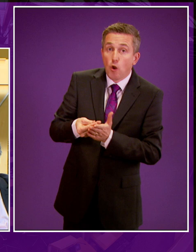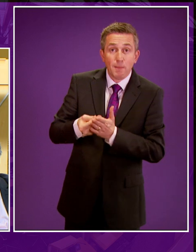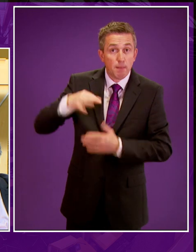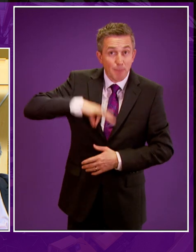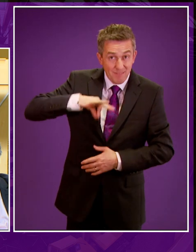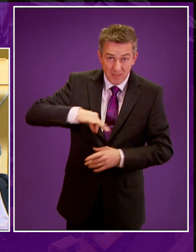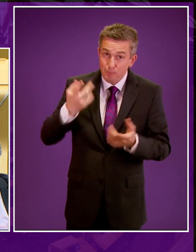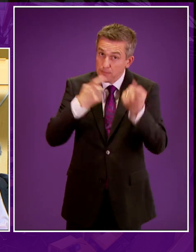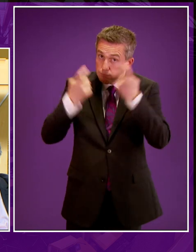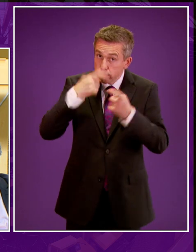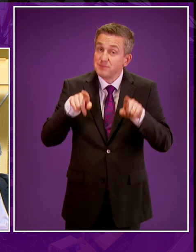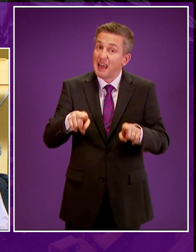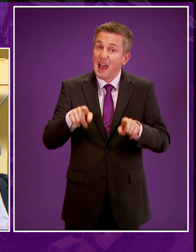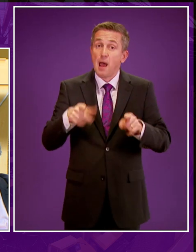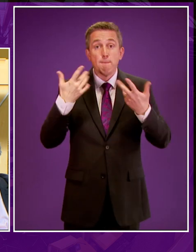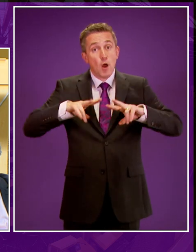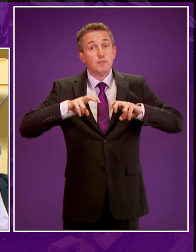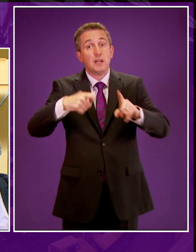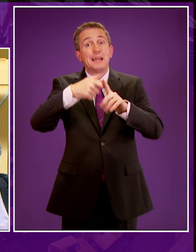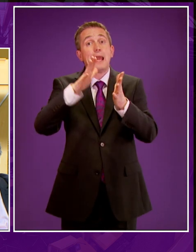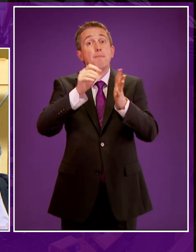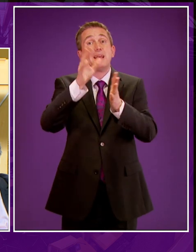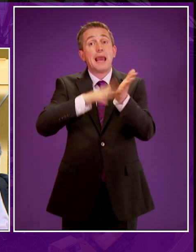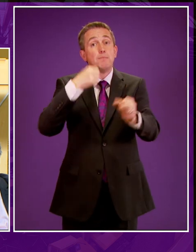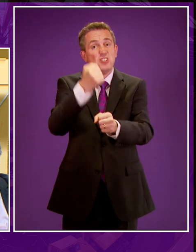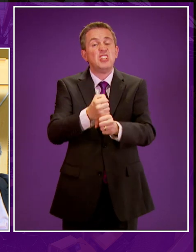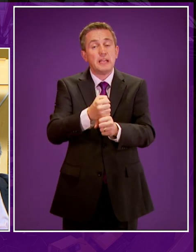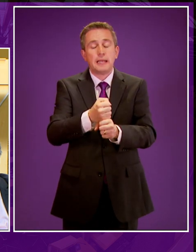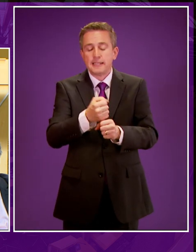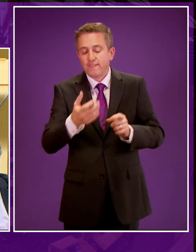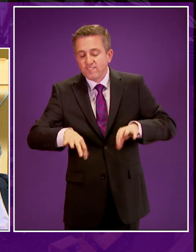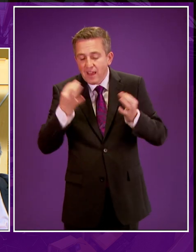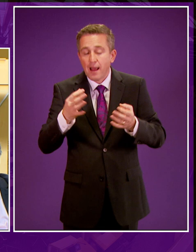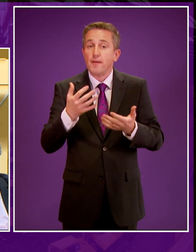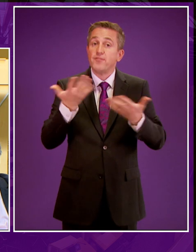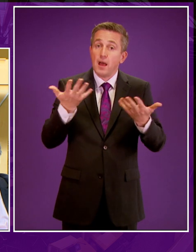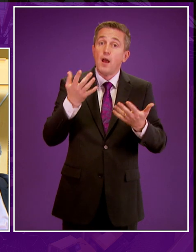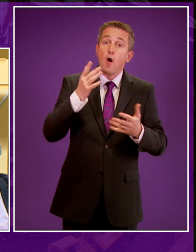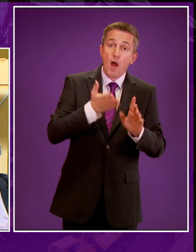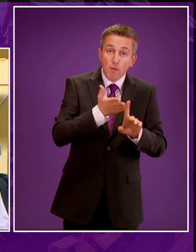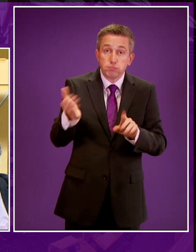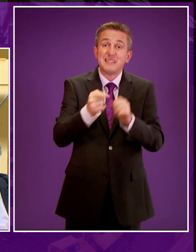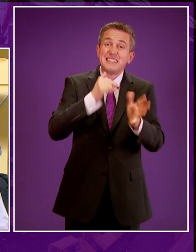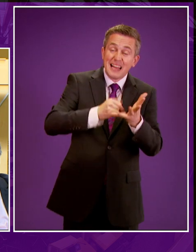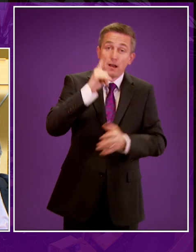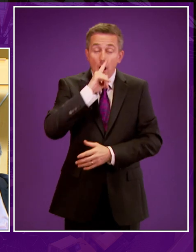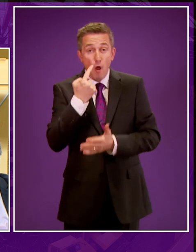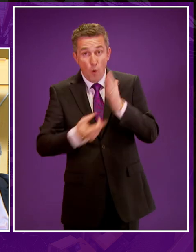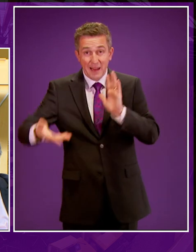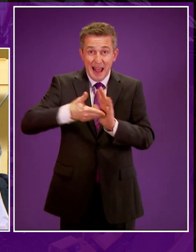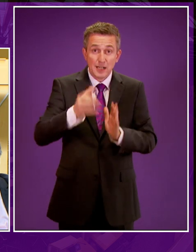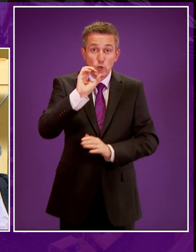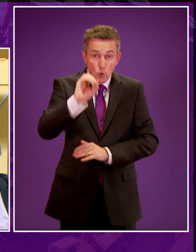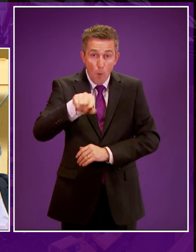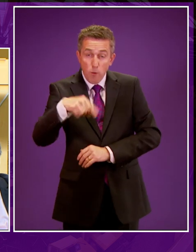Under a central production scenario, researchers at KPMG concluded that, on average, unconventional oil and gas industry would add just 0.1 per cent annually to